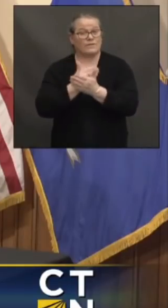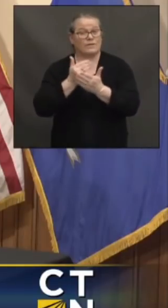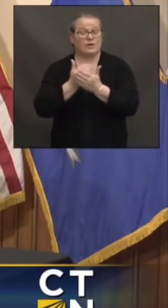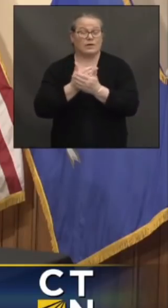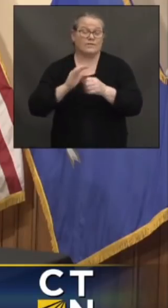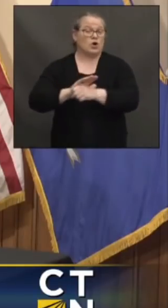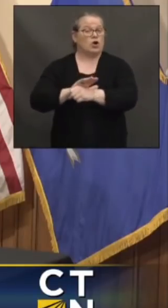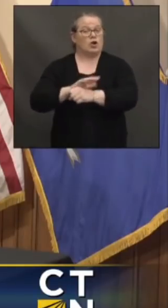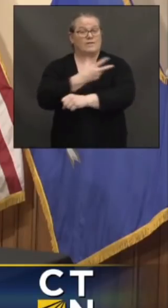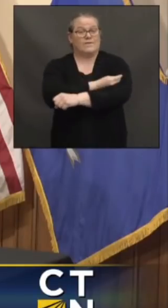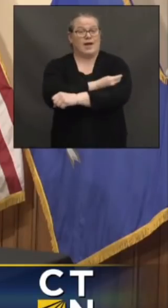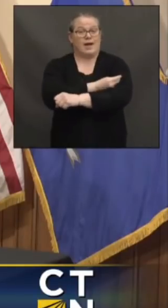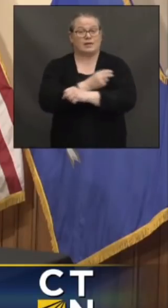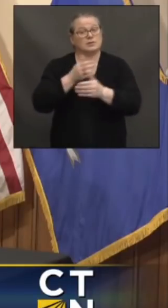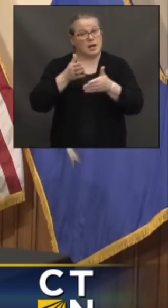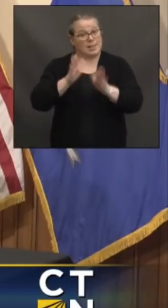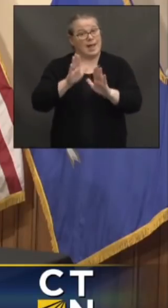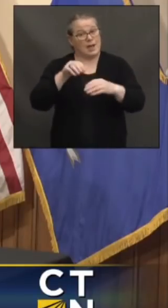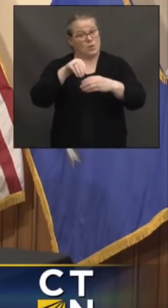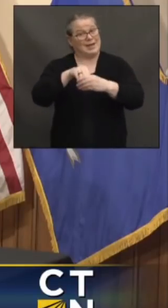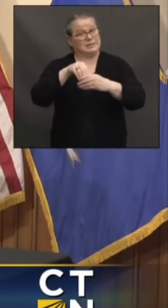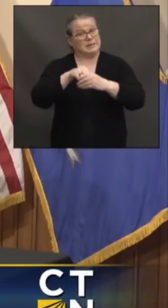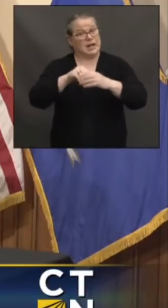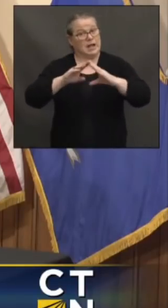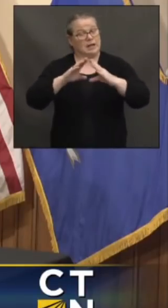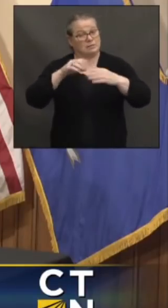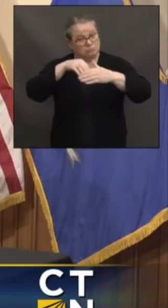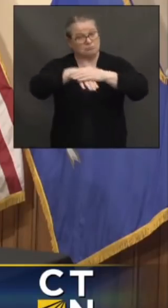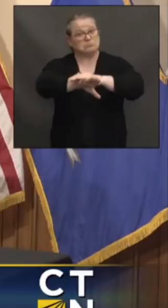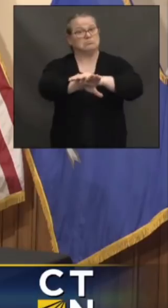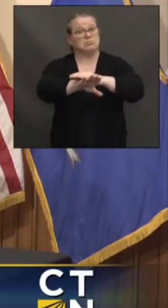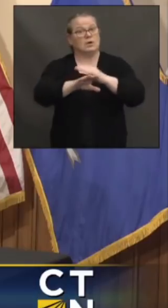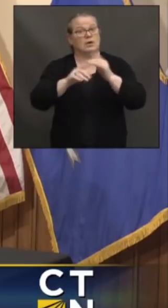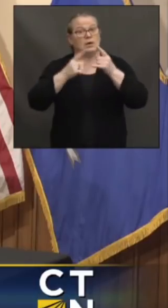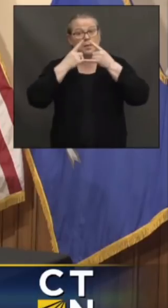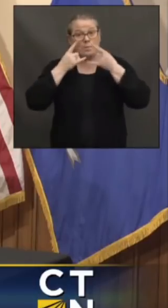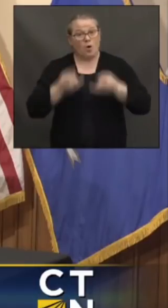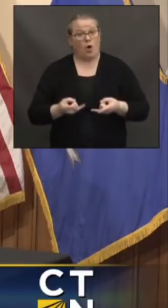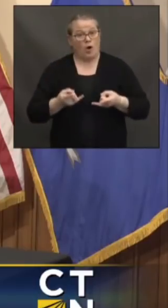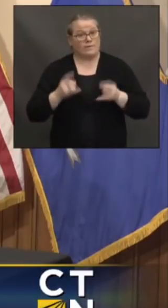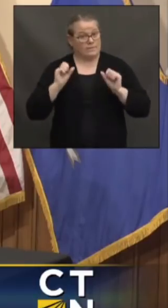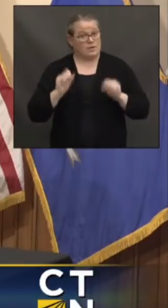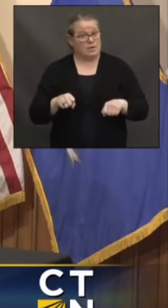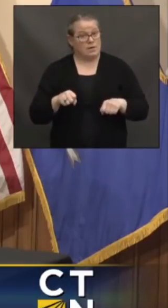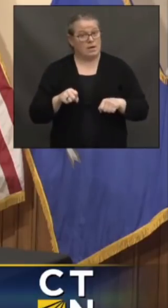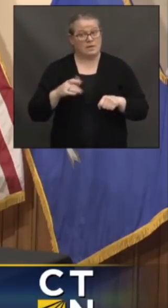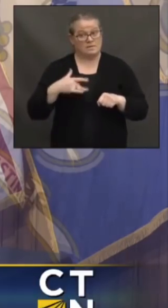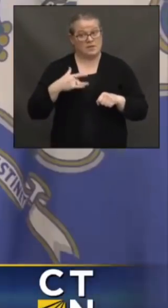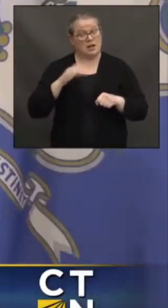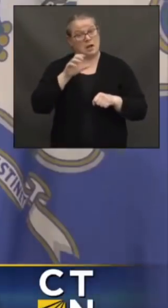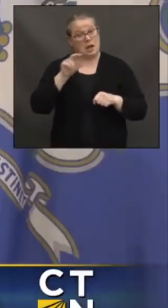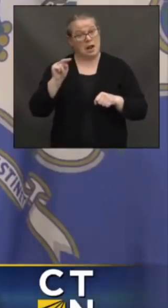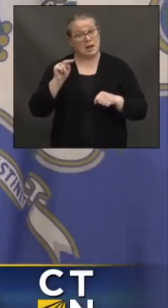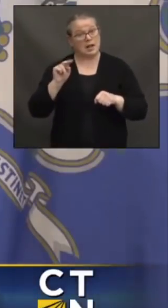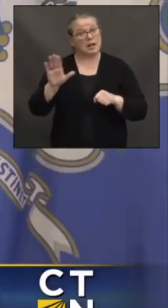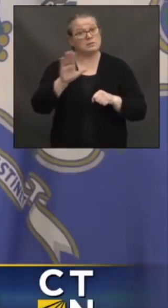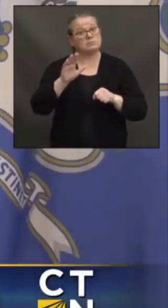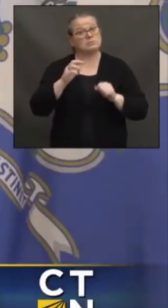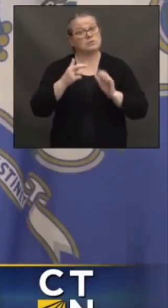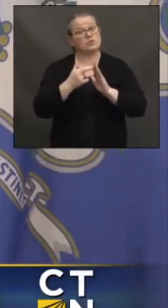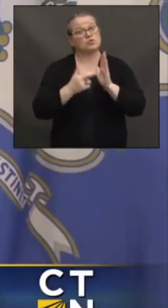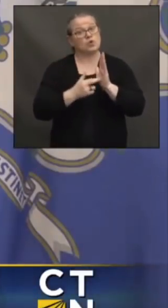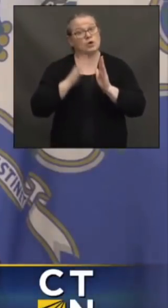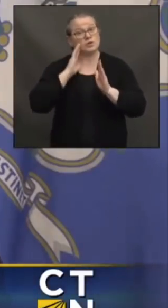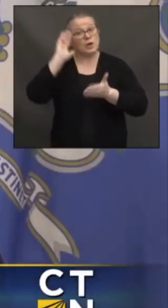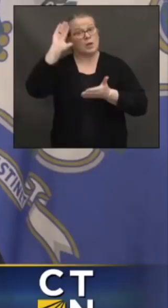no mask on, do you think that's going to change any restrictions here in Connecticut? Not for the near term. The